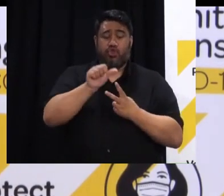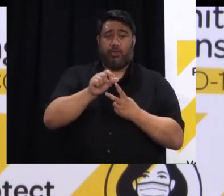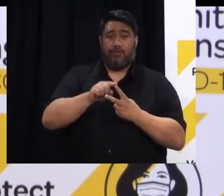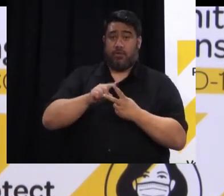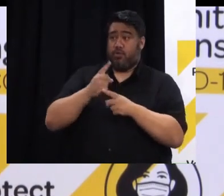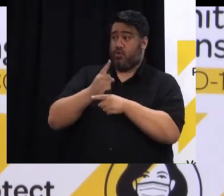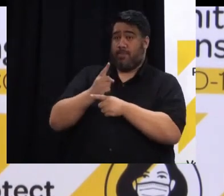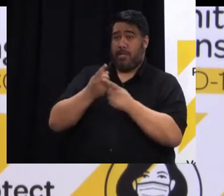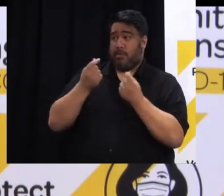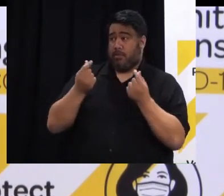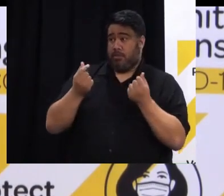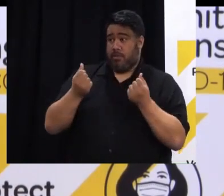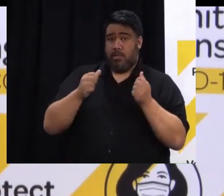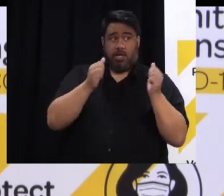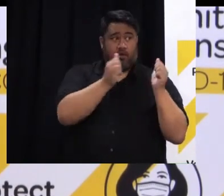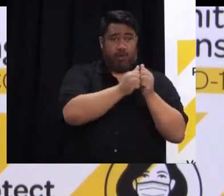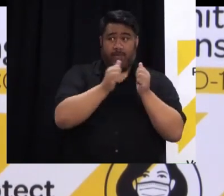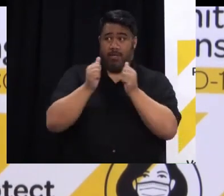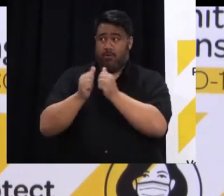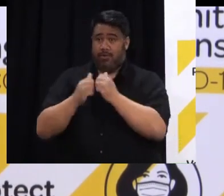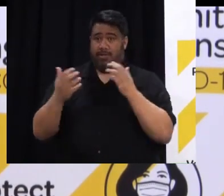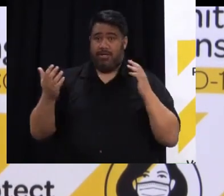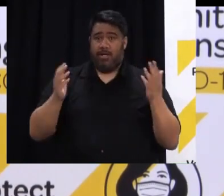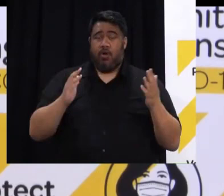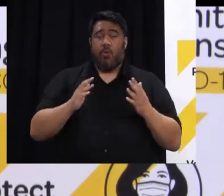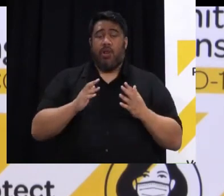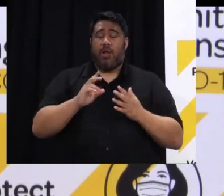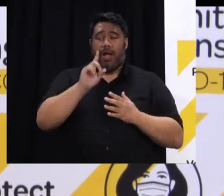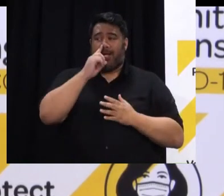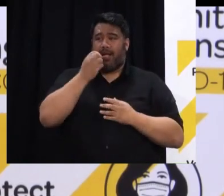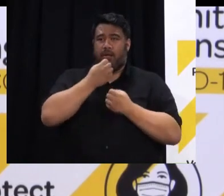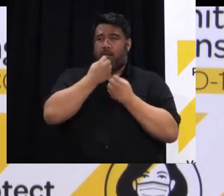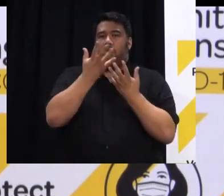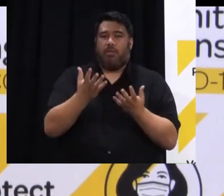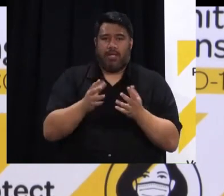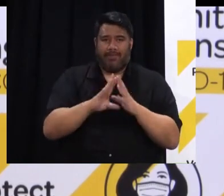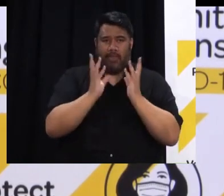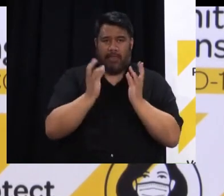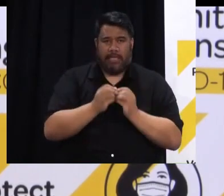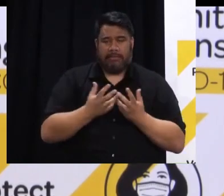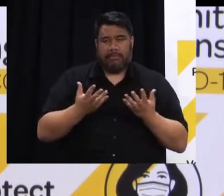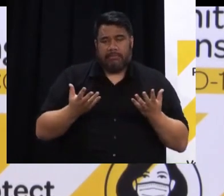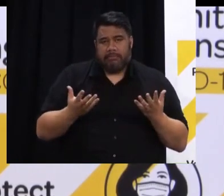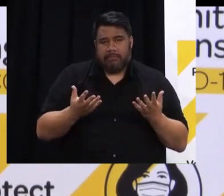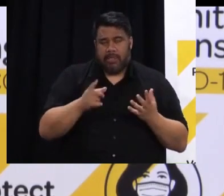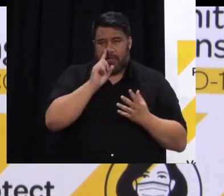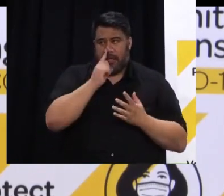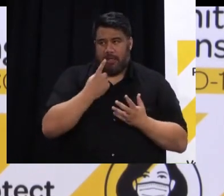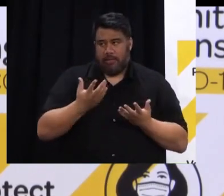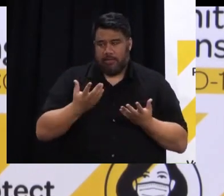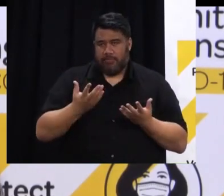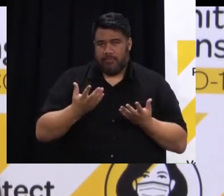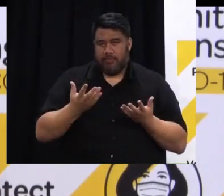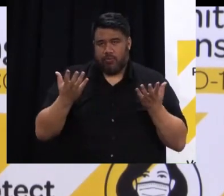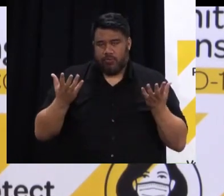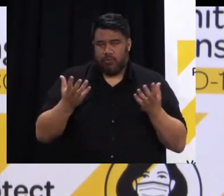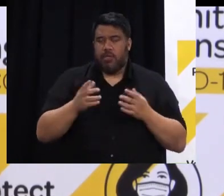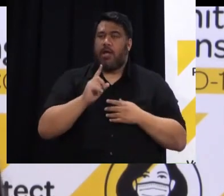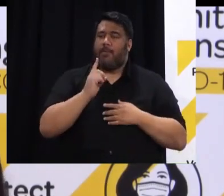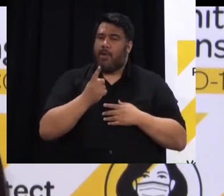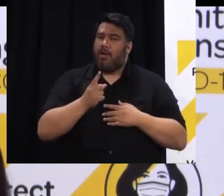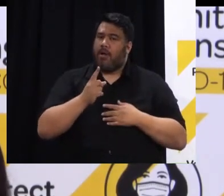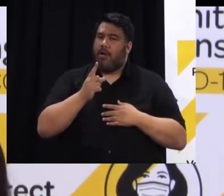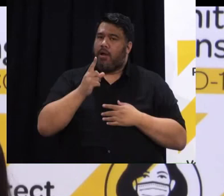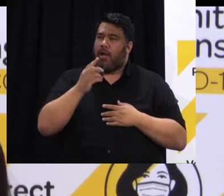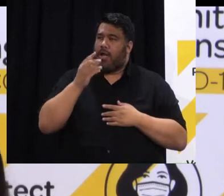obviously there's going to be limitations to what I can talk about there but what I can clarify is